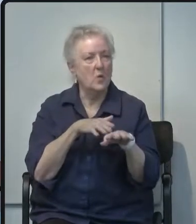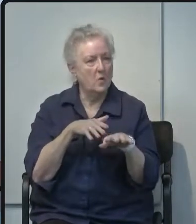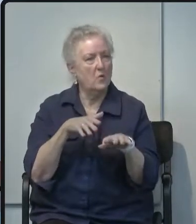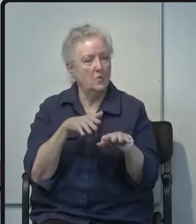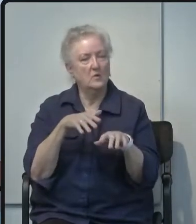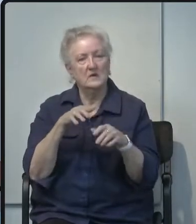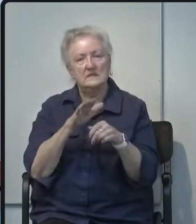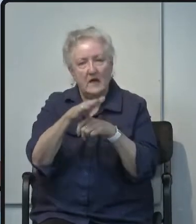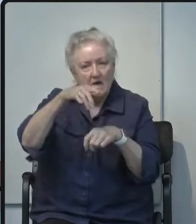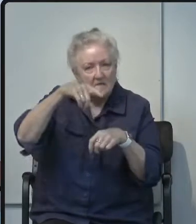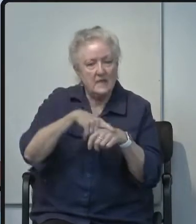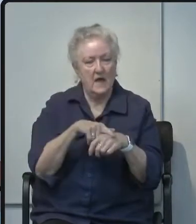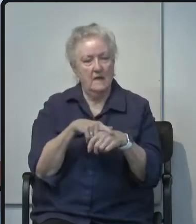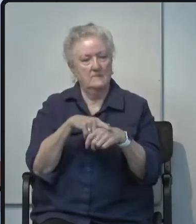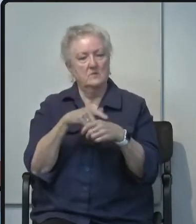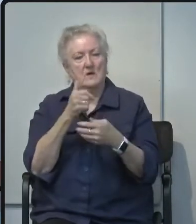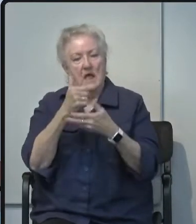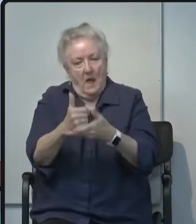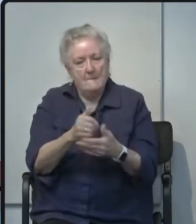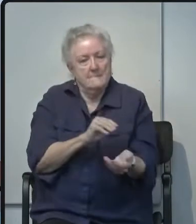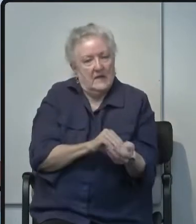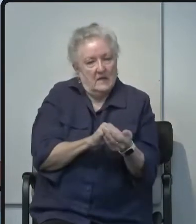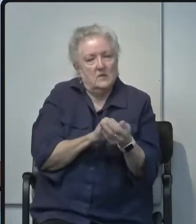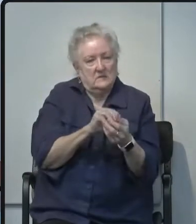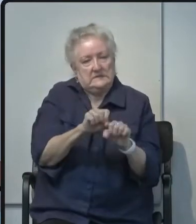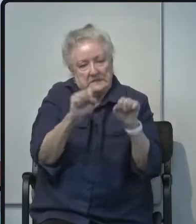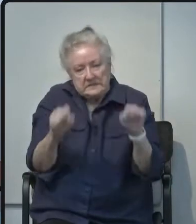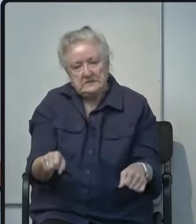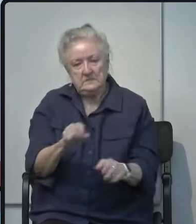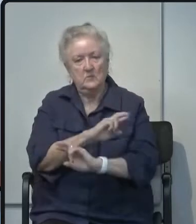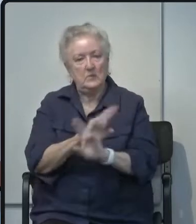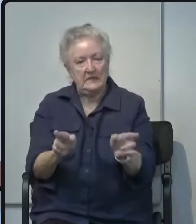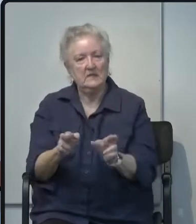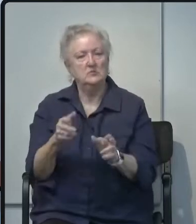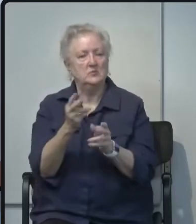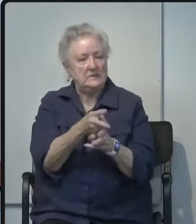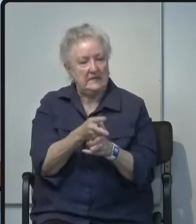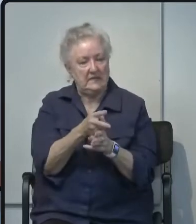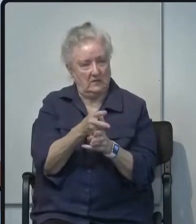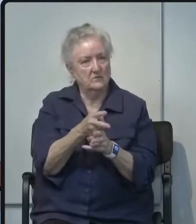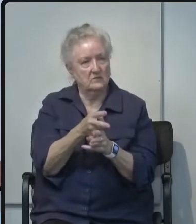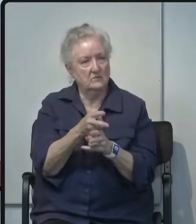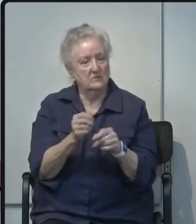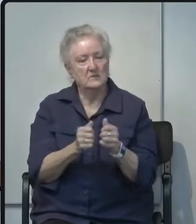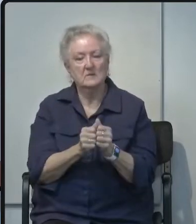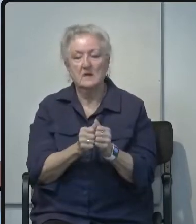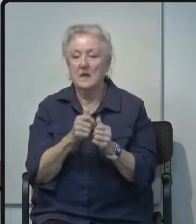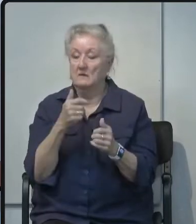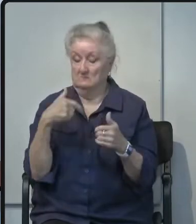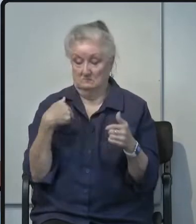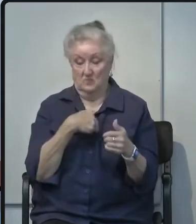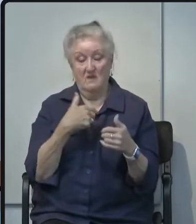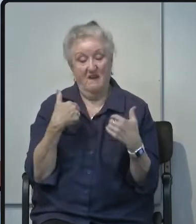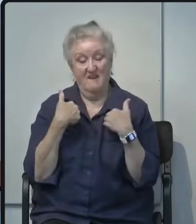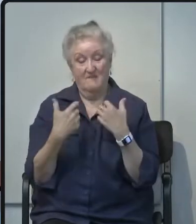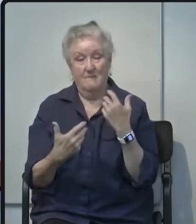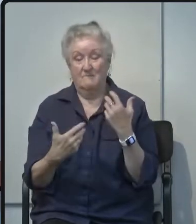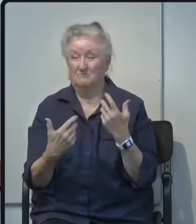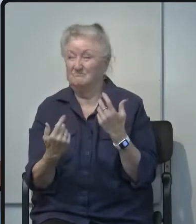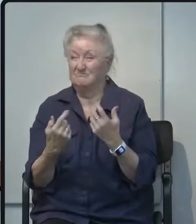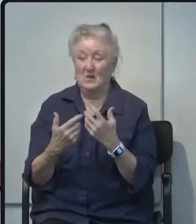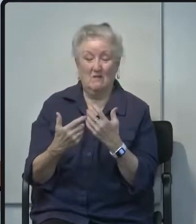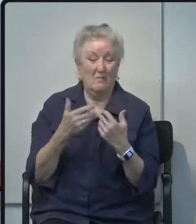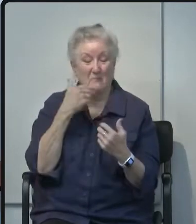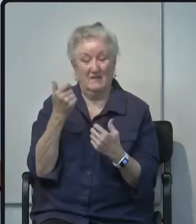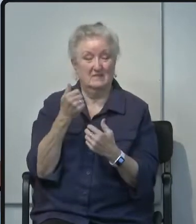to handle the surge of patients that will need extra care we have one of the best medical systems for care in the state of